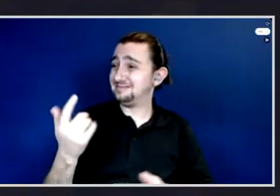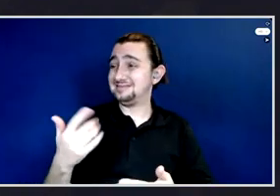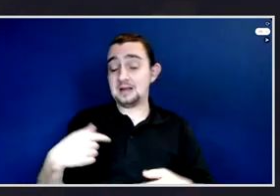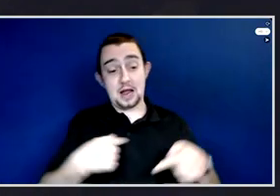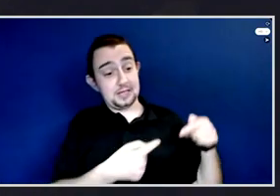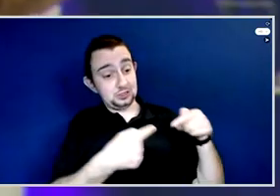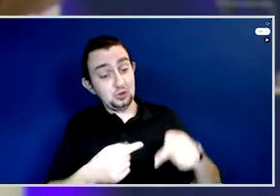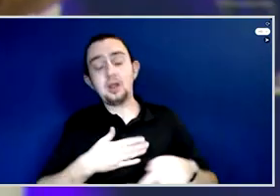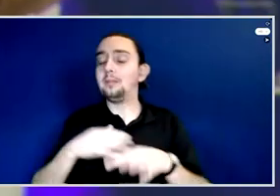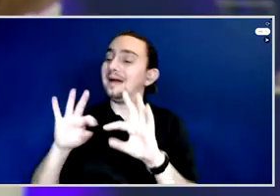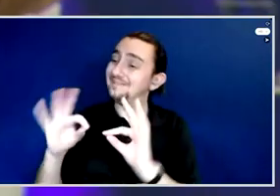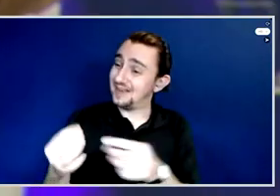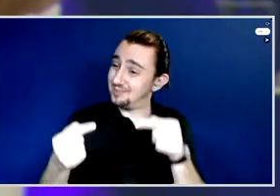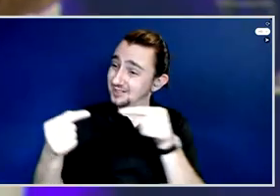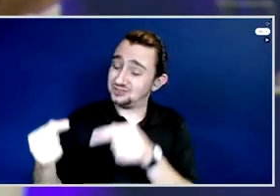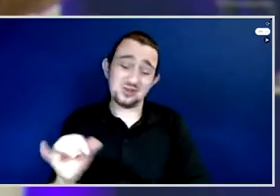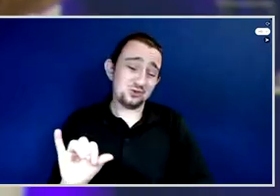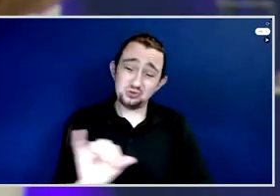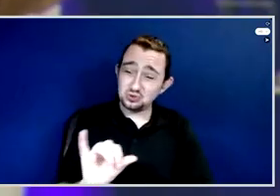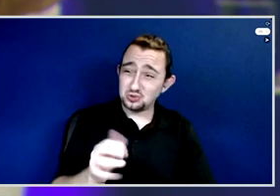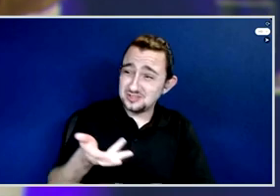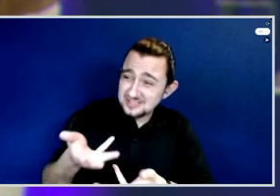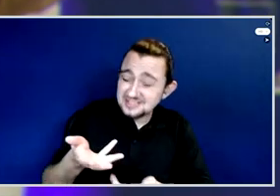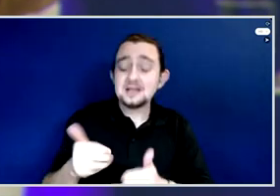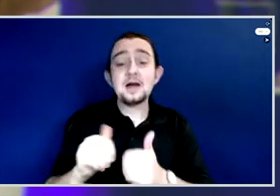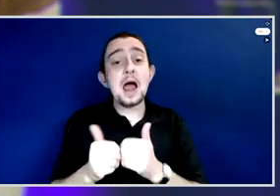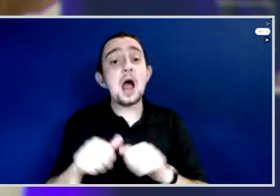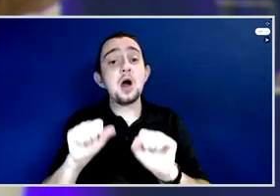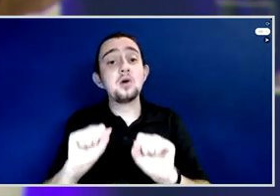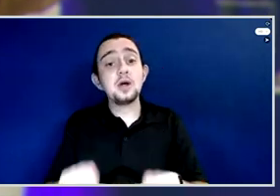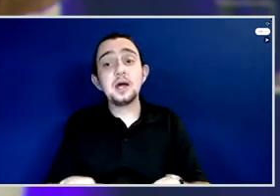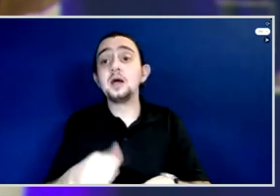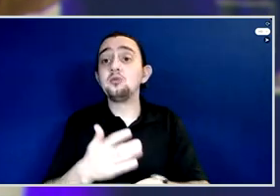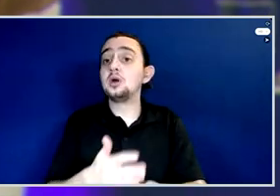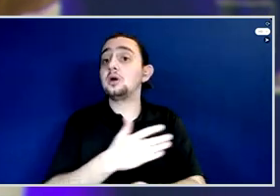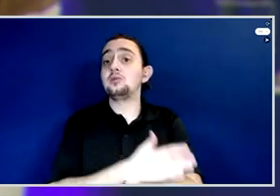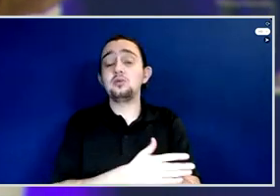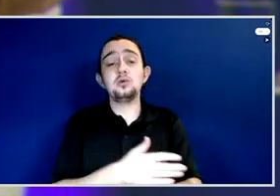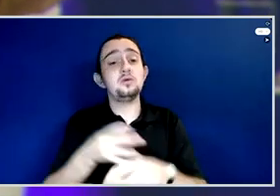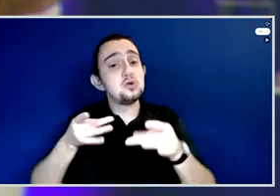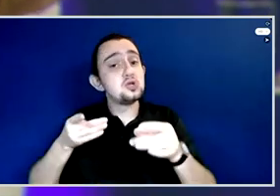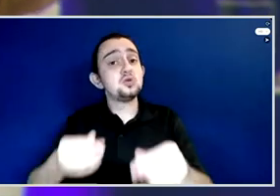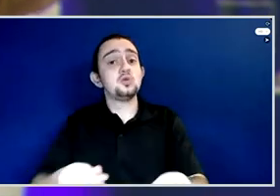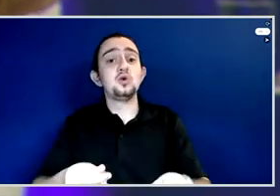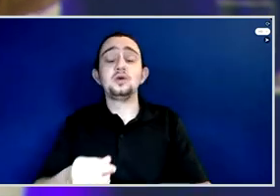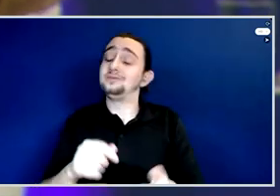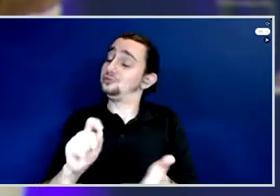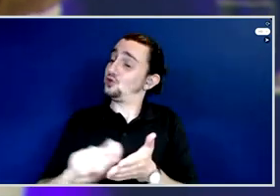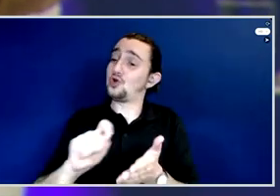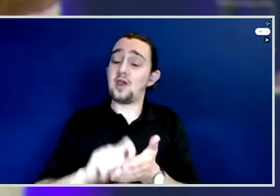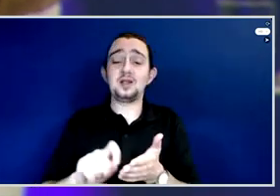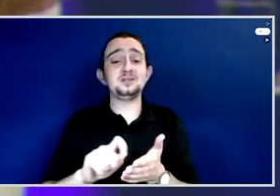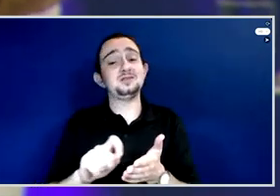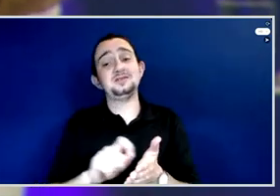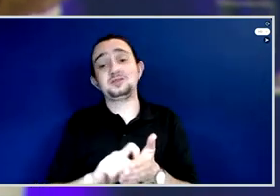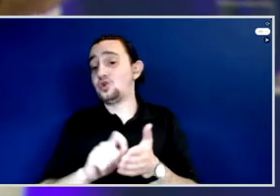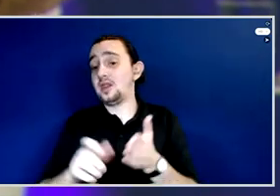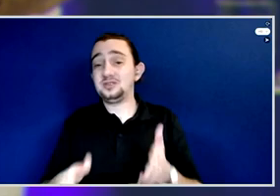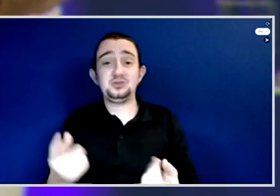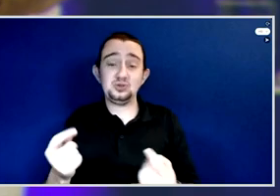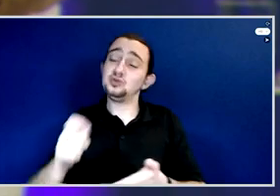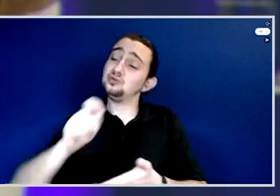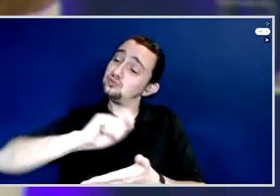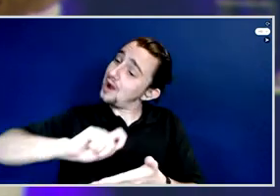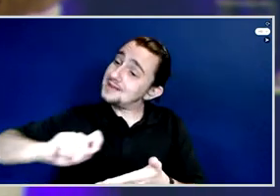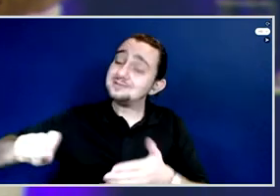So what can we do actually? We journalists, can write only. Writing is our, like, we can write and